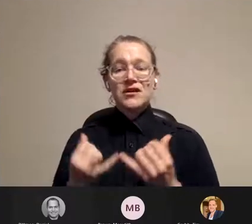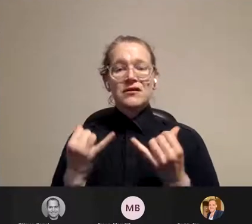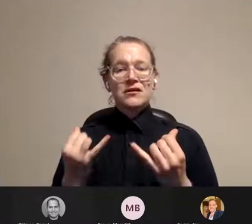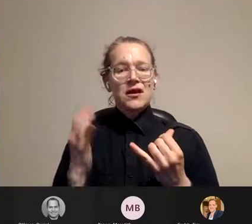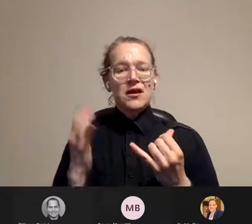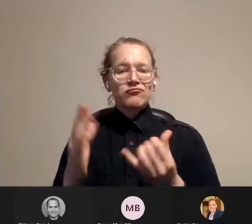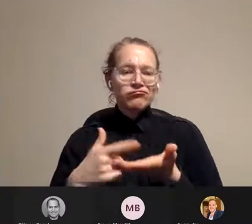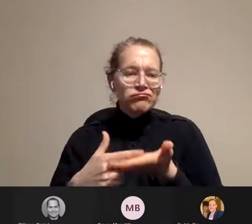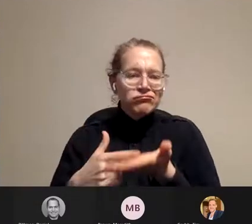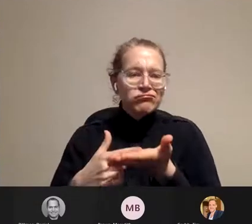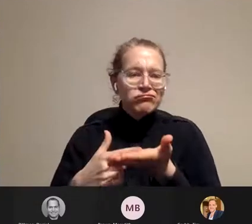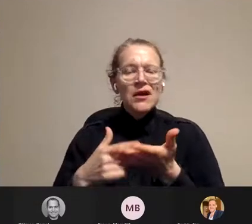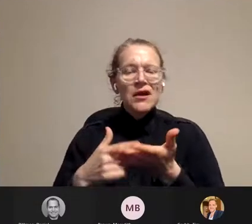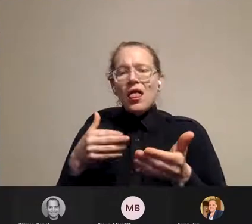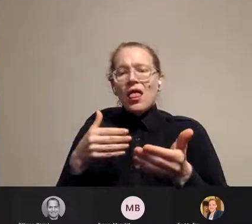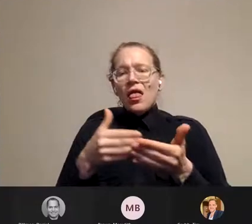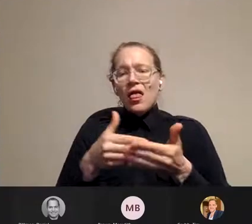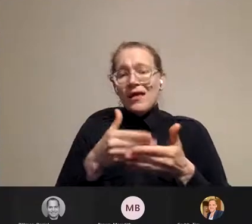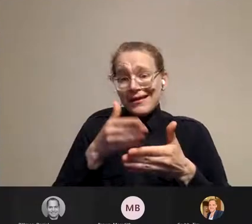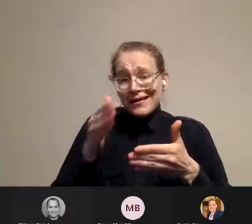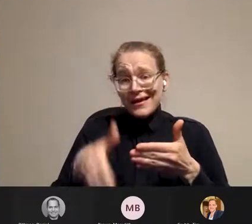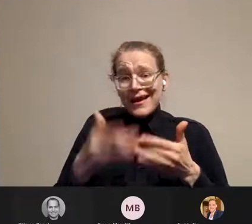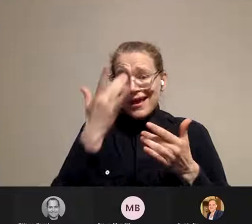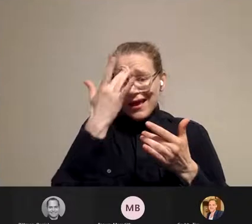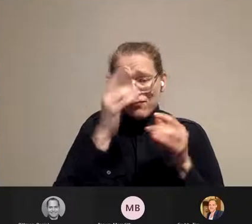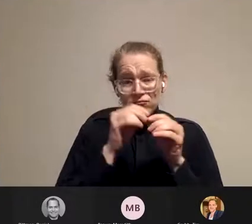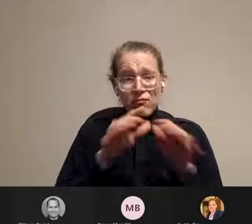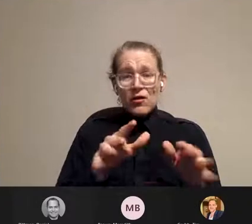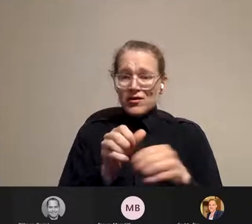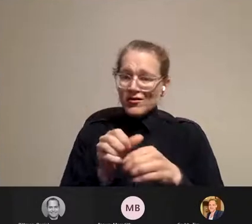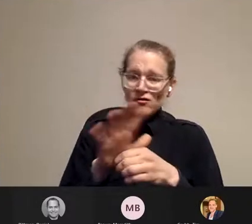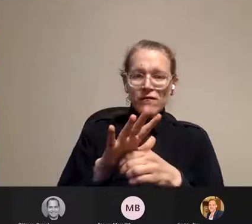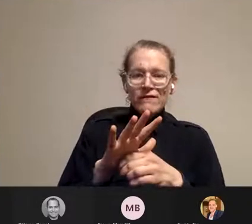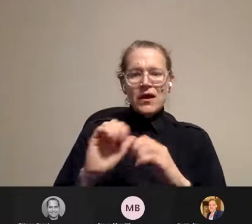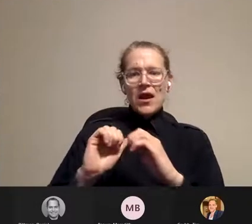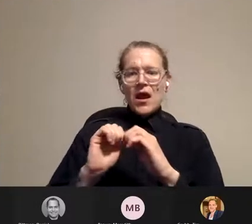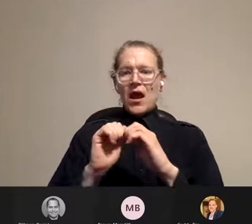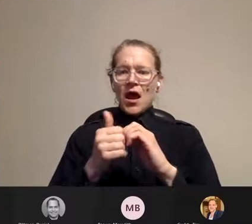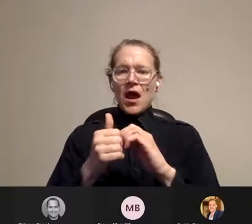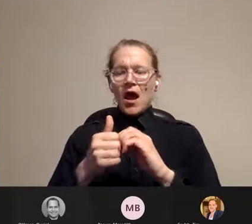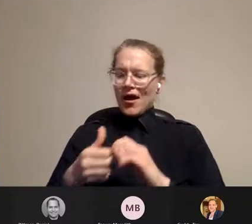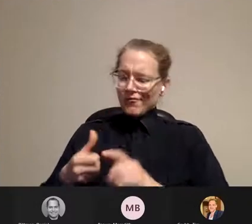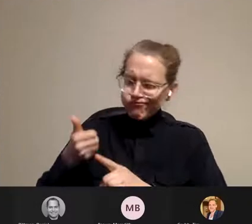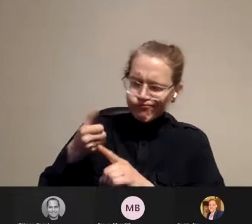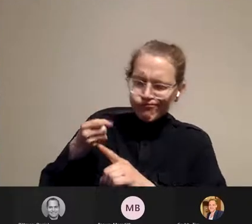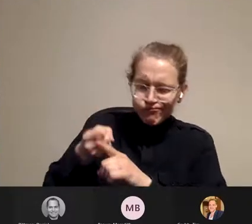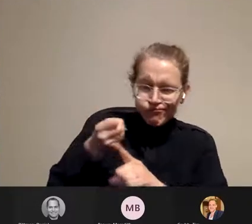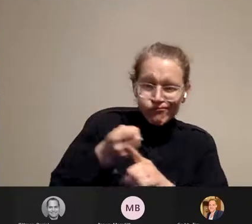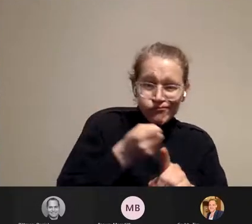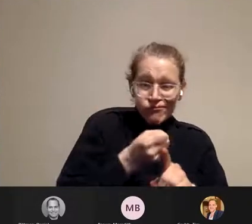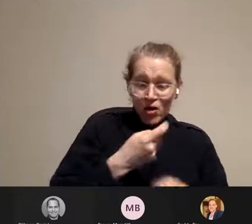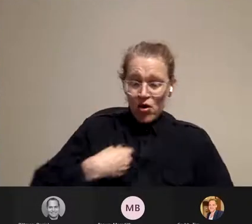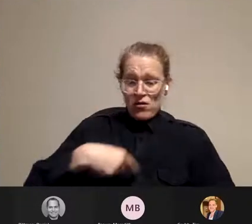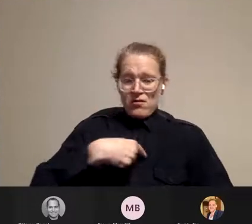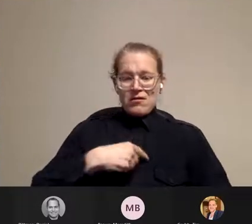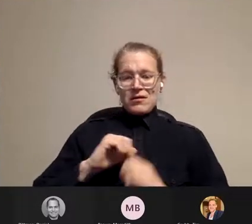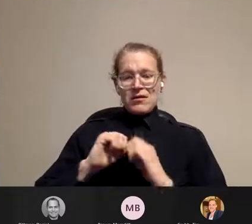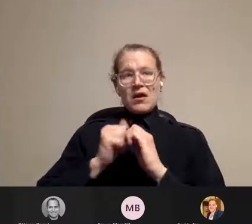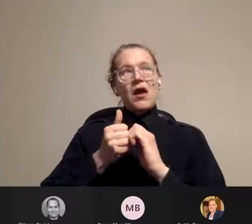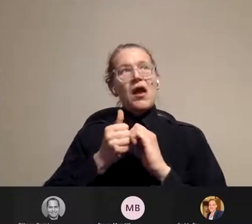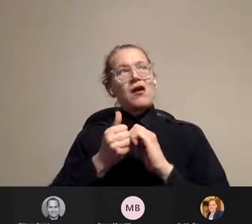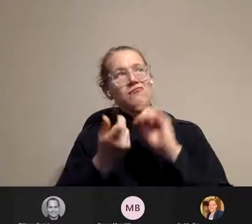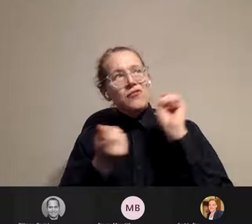end of it, and the impact it has caused to us, and how we can engage in new ways of thinking and doing. COVID-19